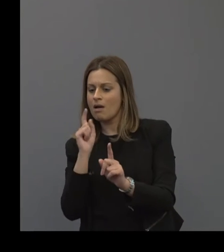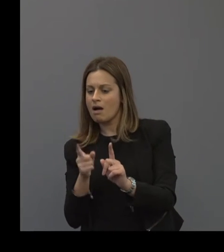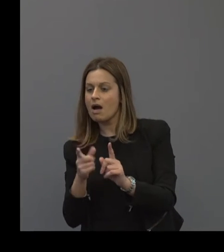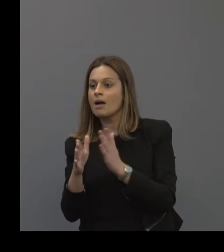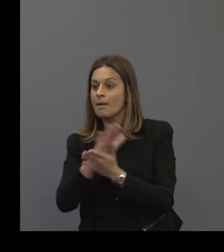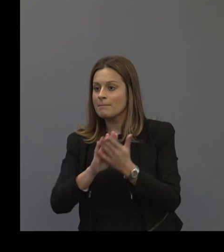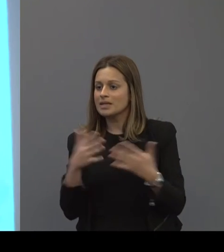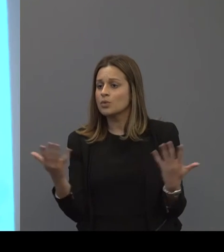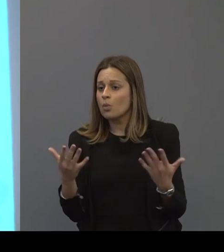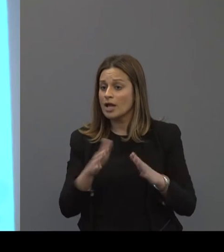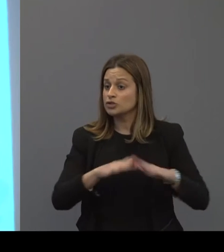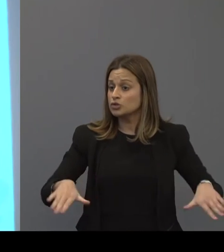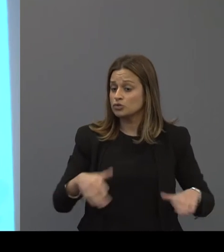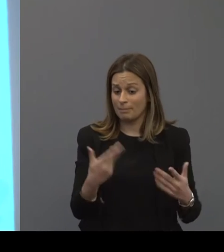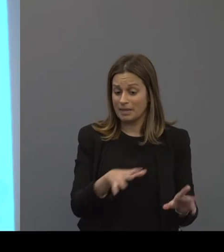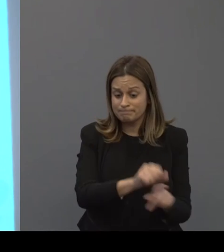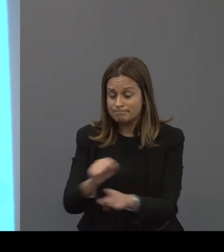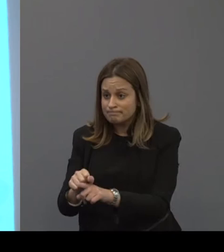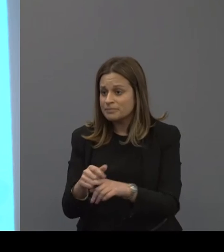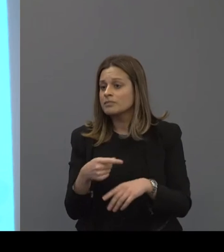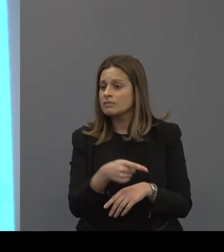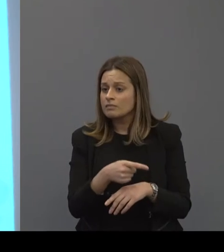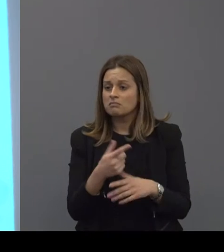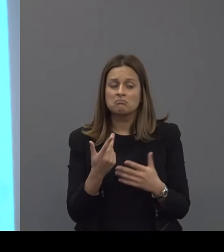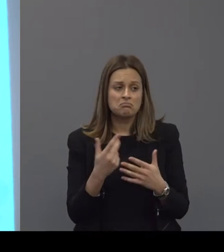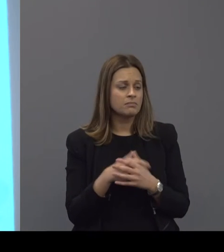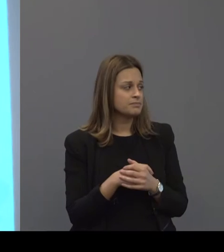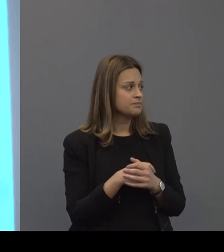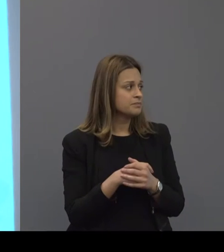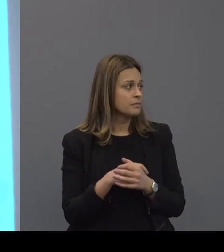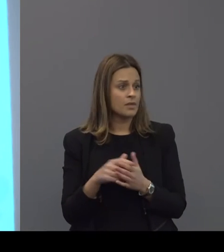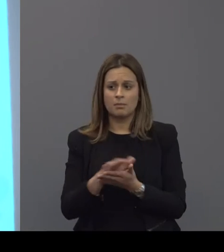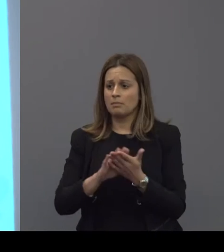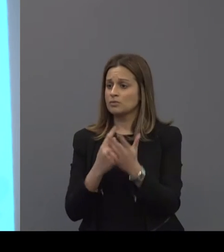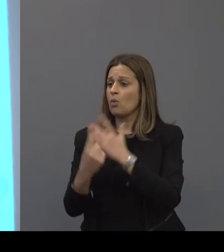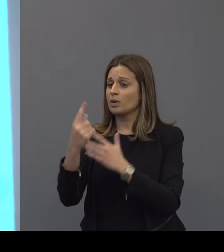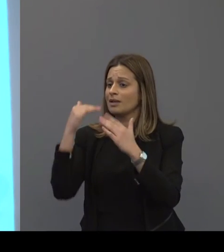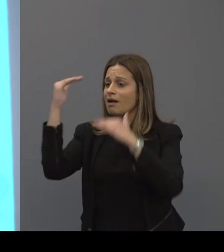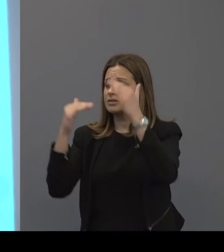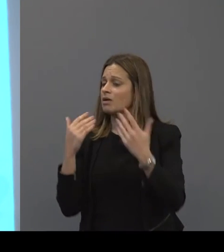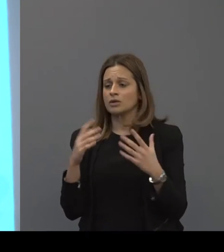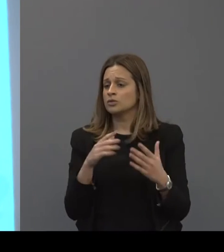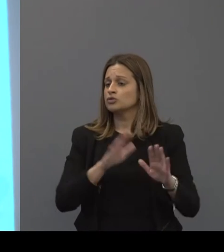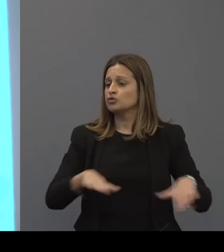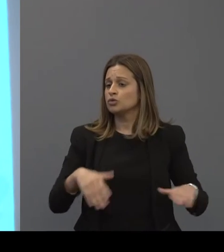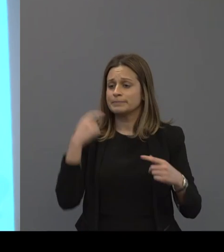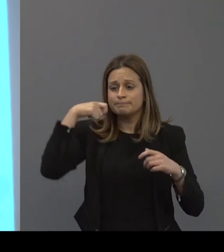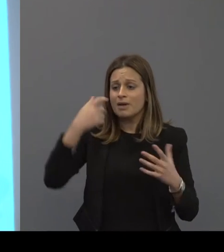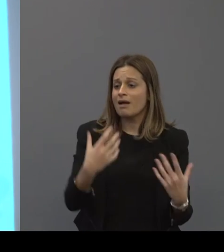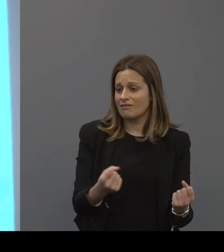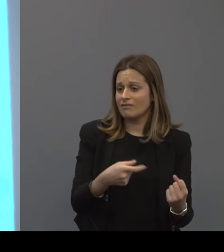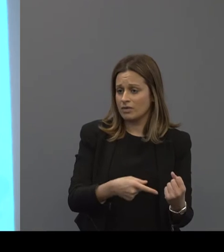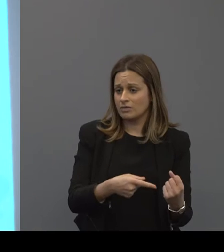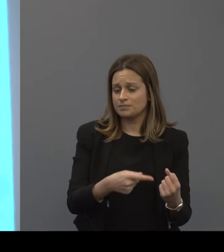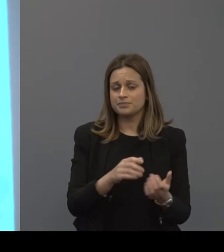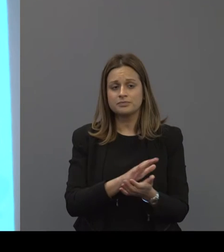this is showing up in kids as well. It's not something that's just restrained to adults. Howard Hoffman